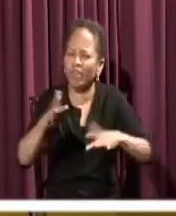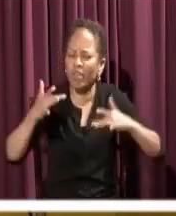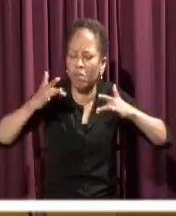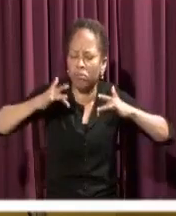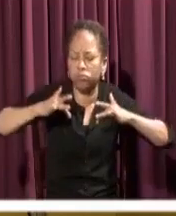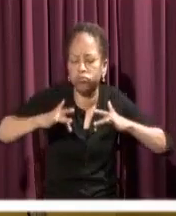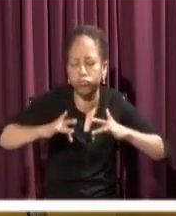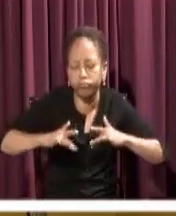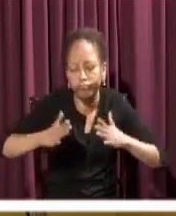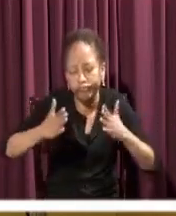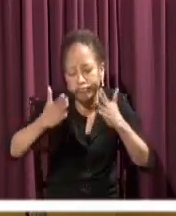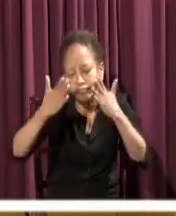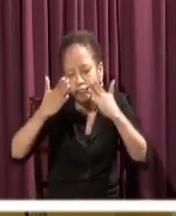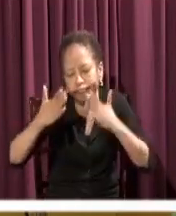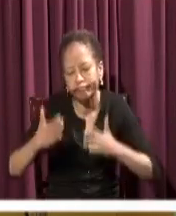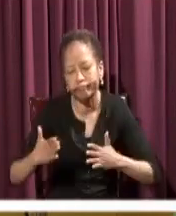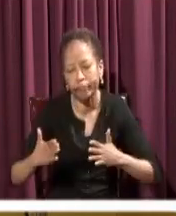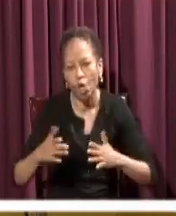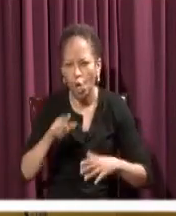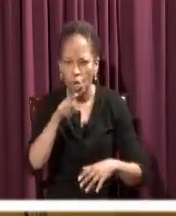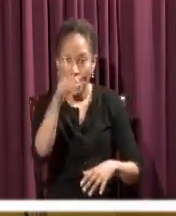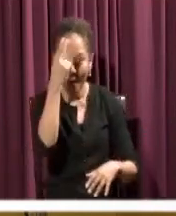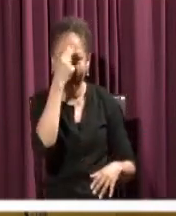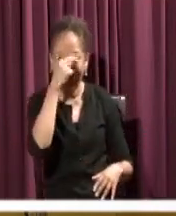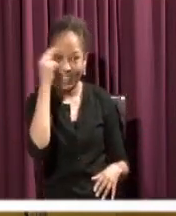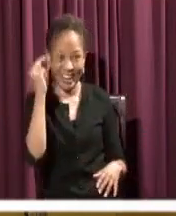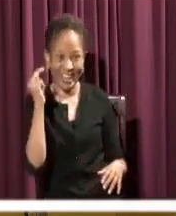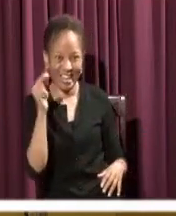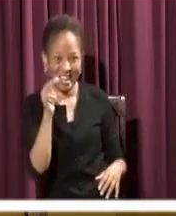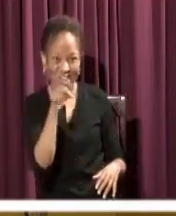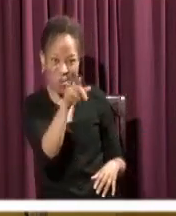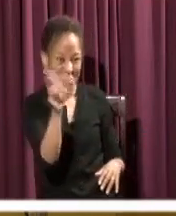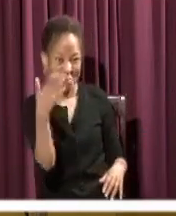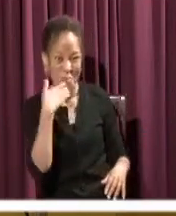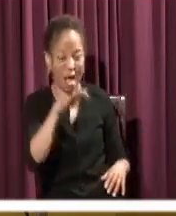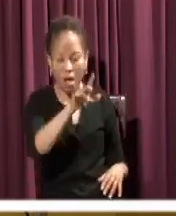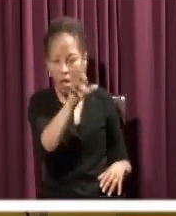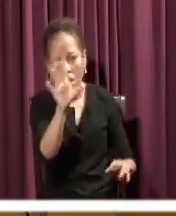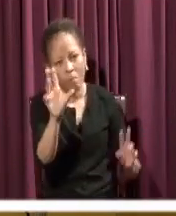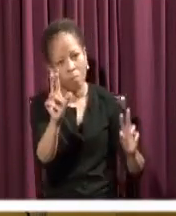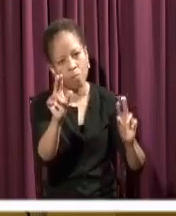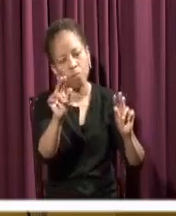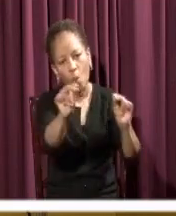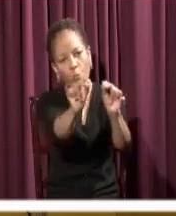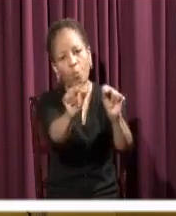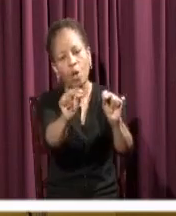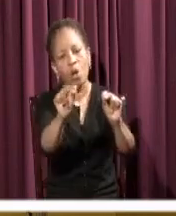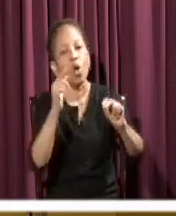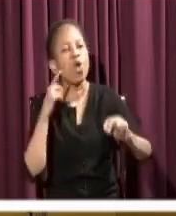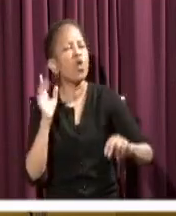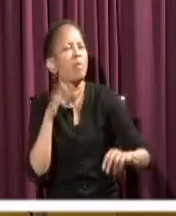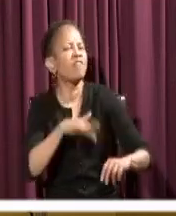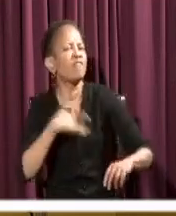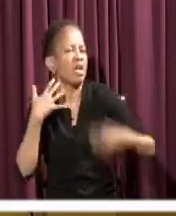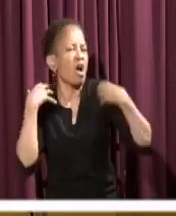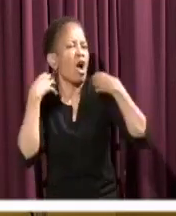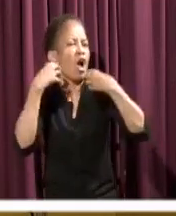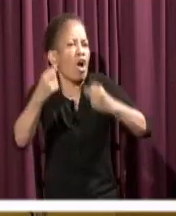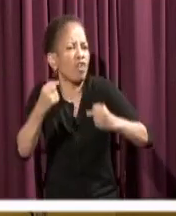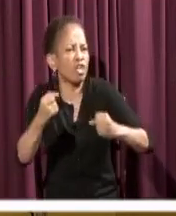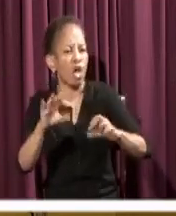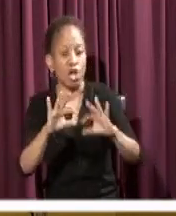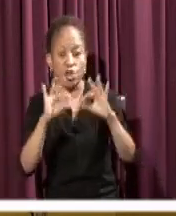difficulty that your friends give you for being Catholic. Do not despair when your family deride you and give you all kinds of foolish things